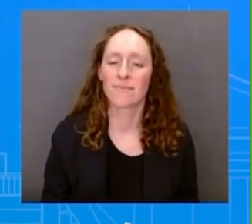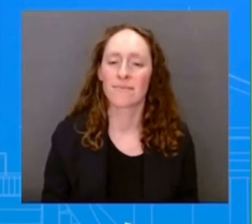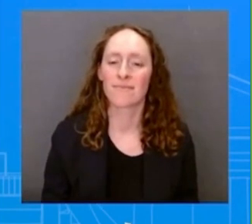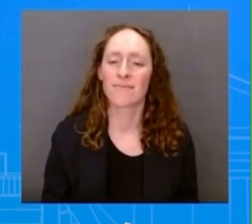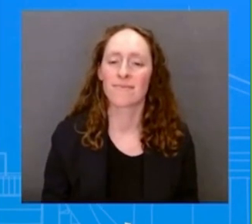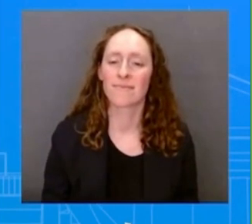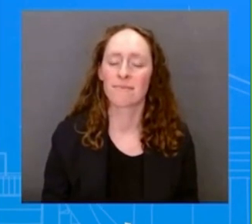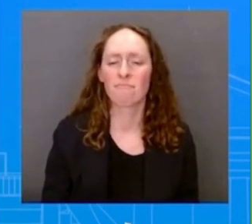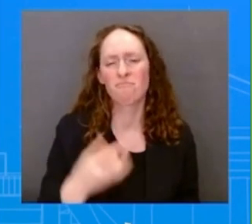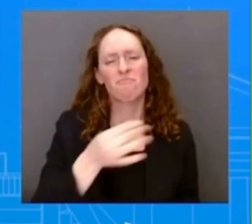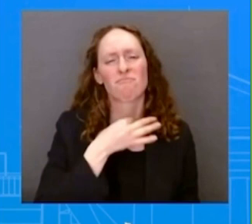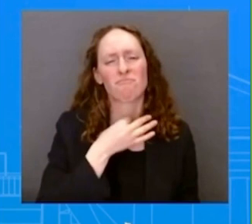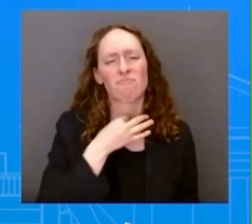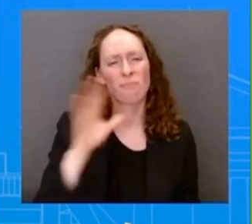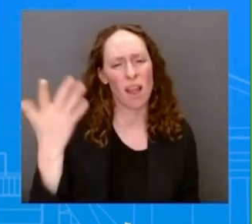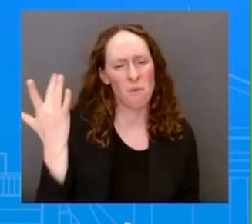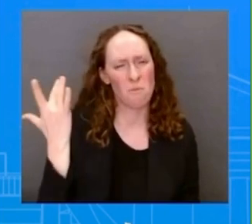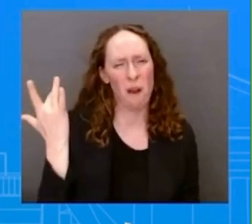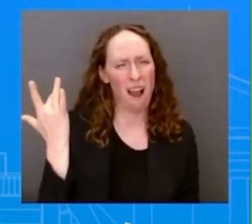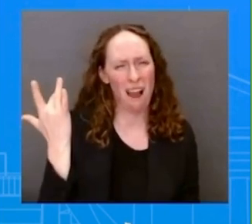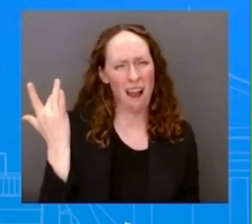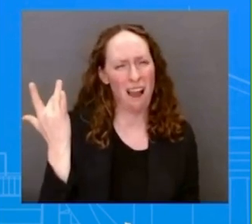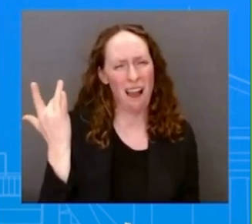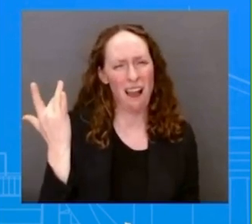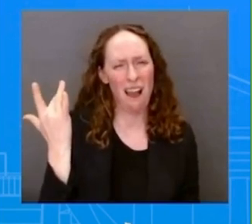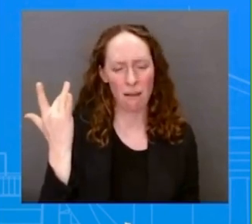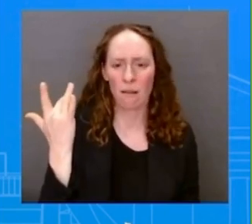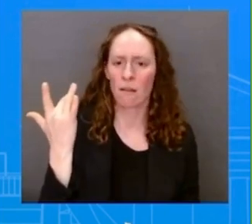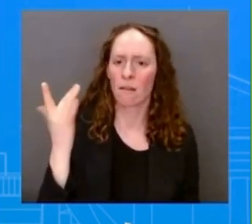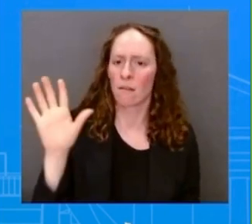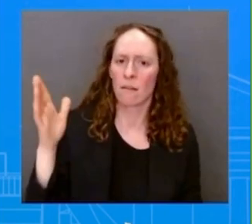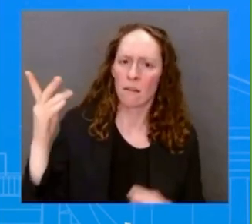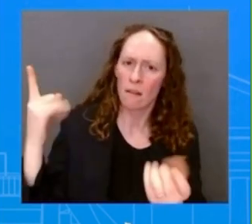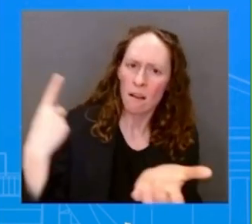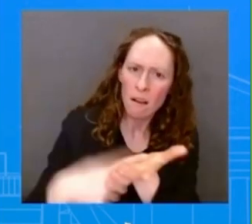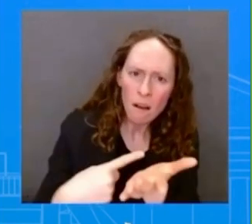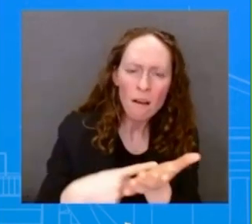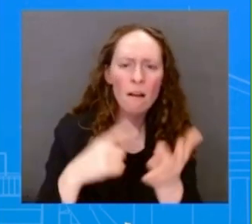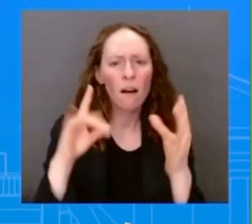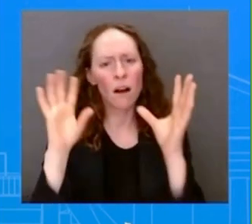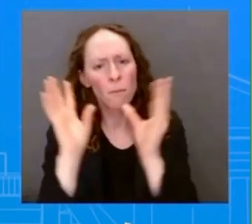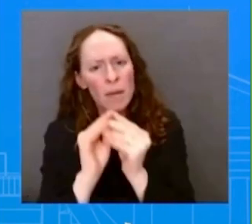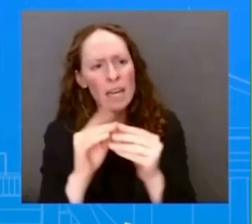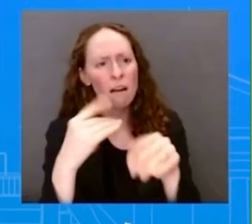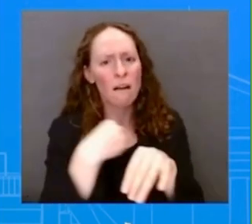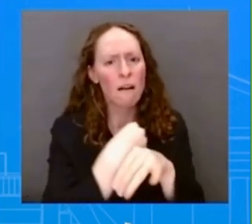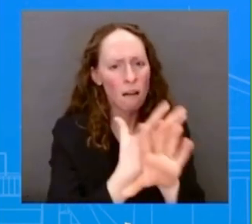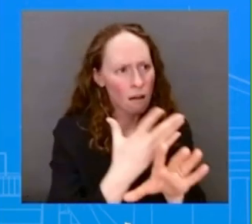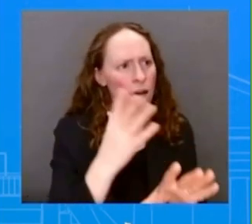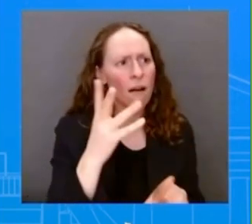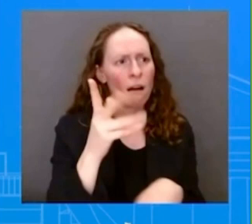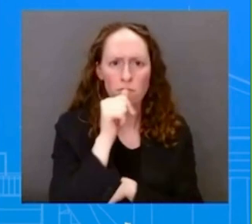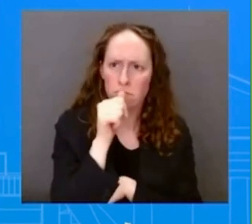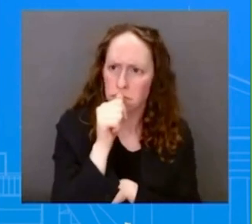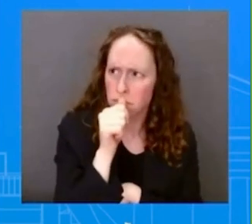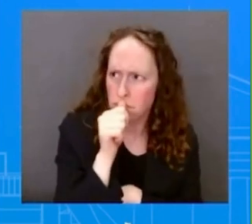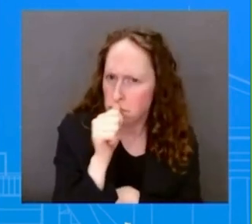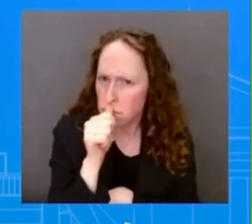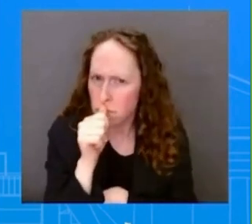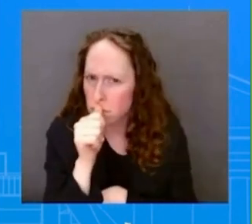have nothing to confirm in terms of the press reporting regarding that particular phone call.